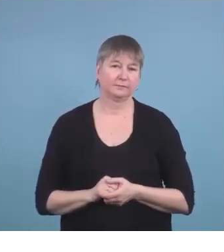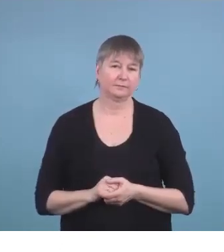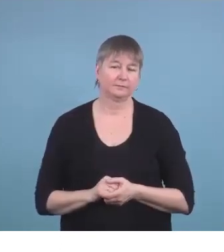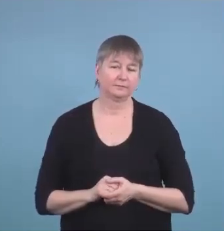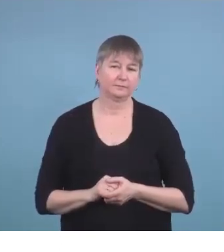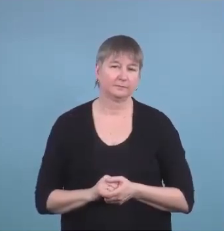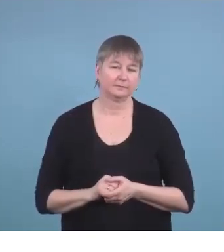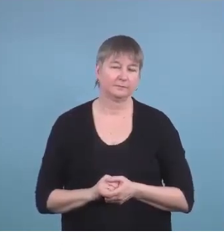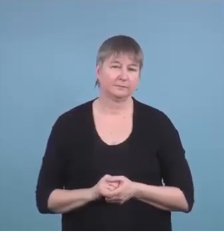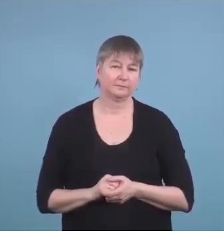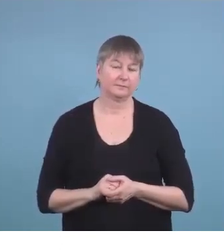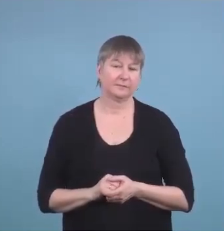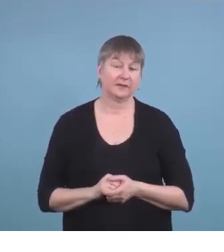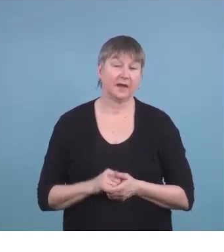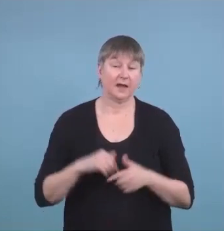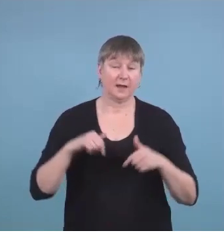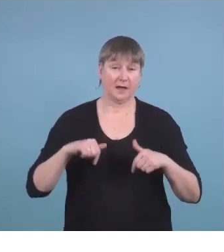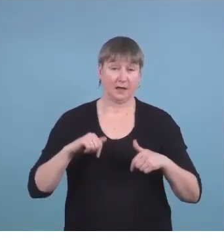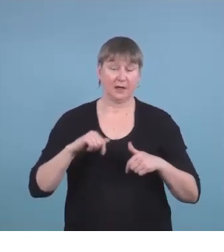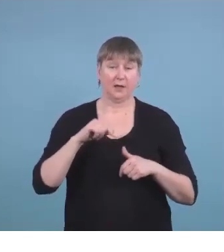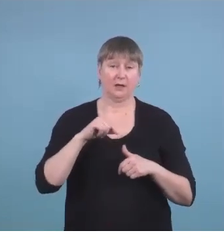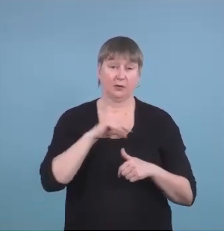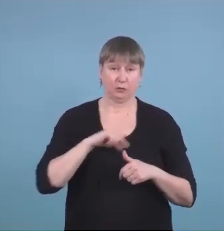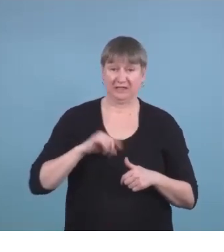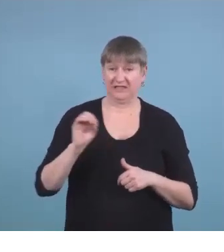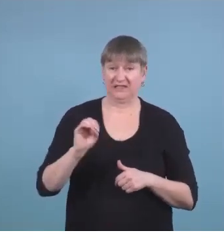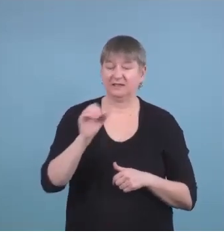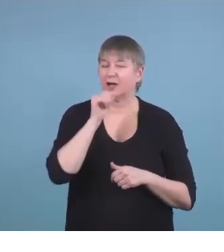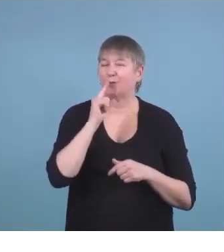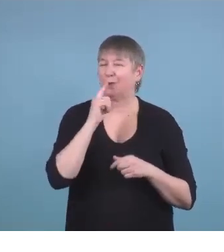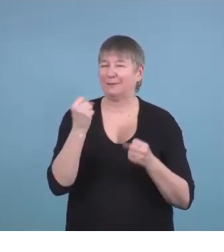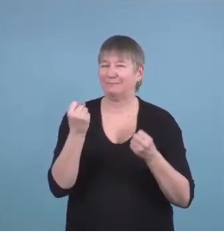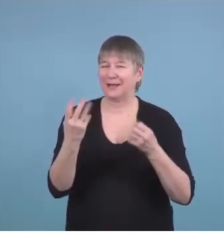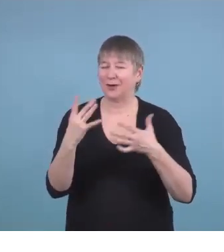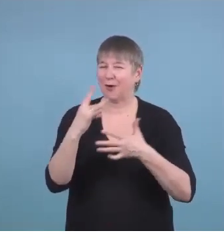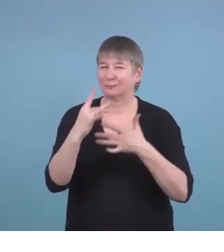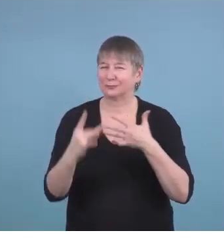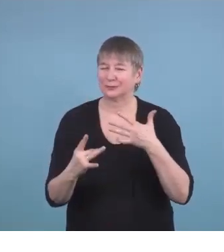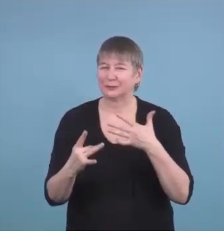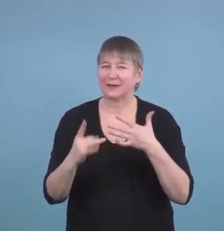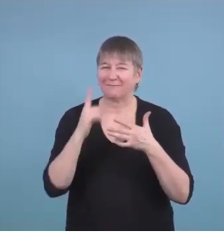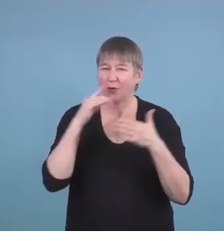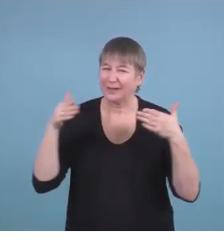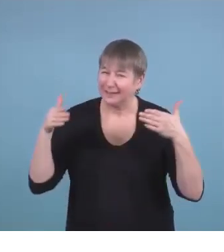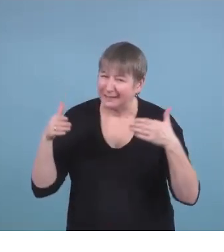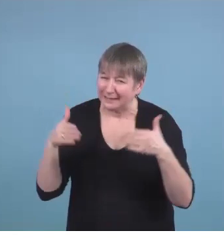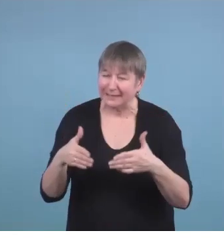At our school, we don't have a lot of options that are specifically employable.